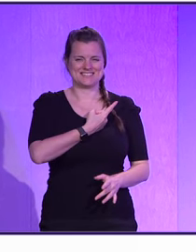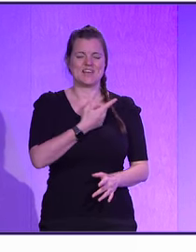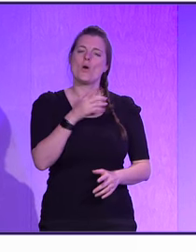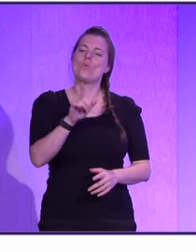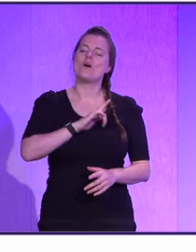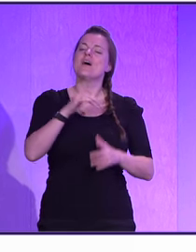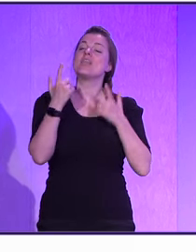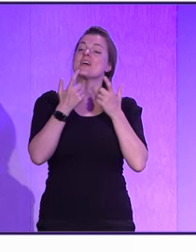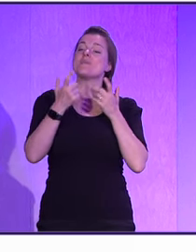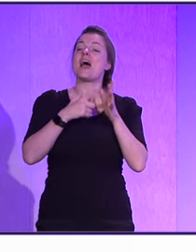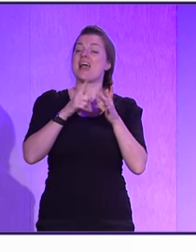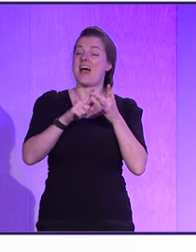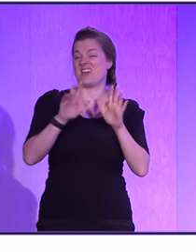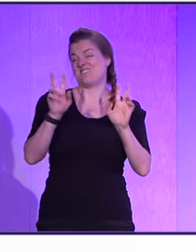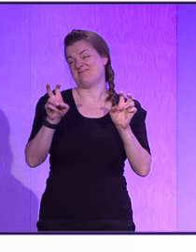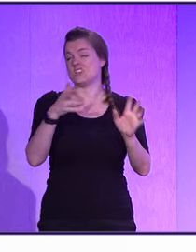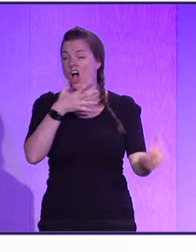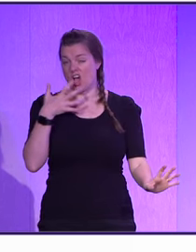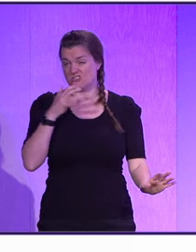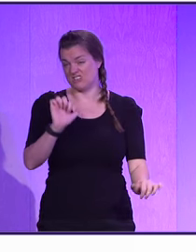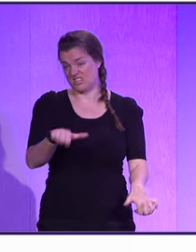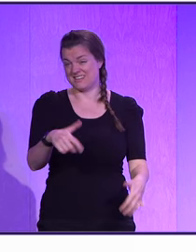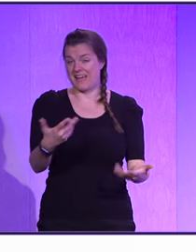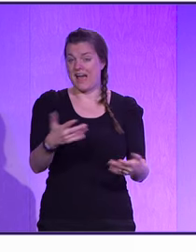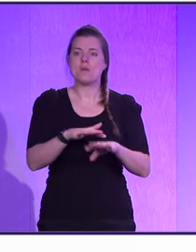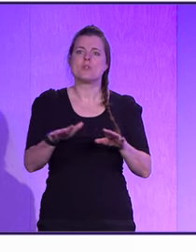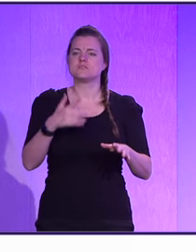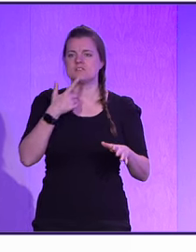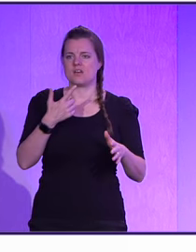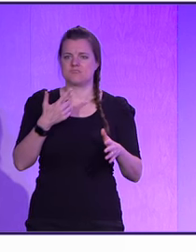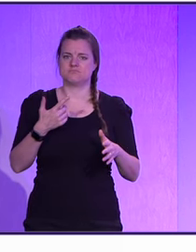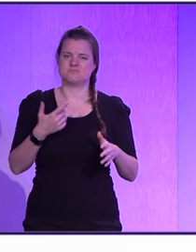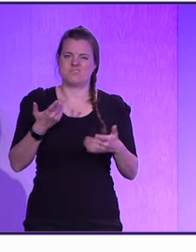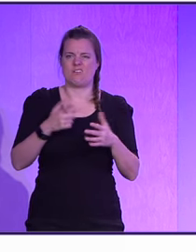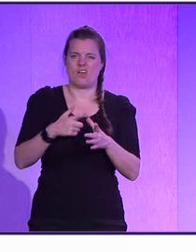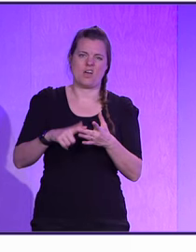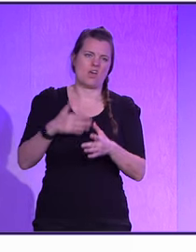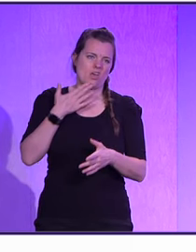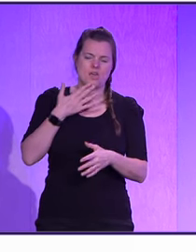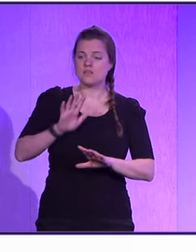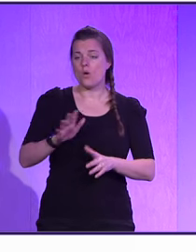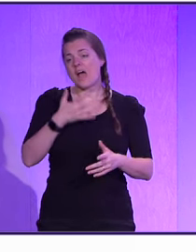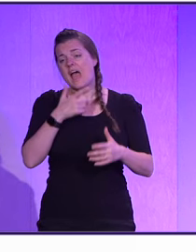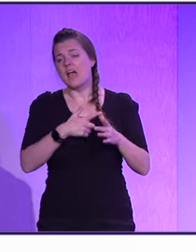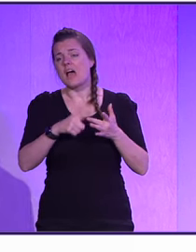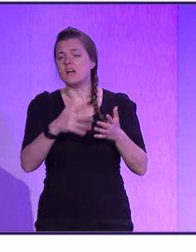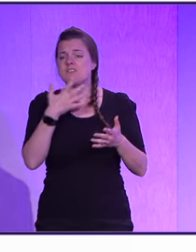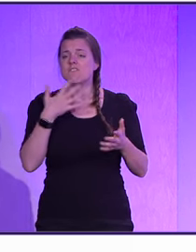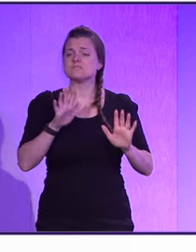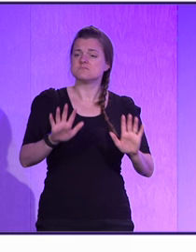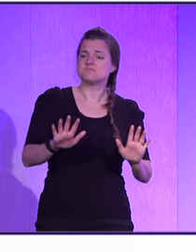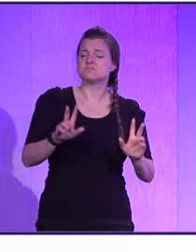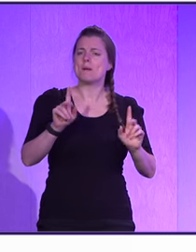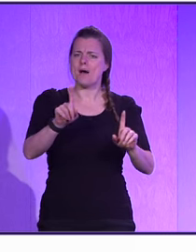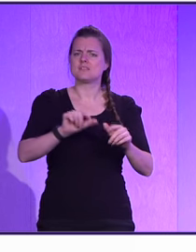If you think about AI, well, first, it's hype, right? And I'm not, you know, saying it's not a hype right now. Then it's cool. And you go